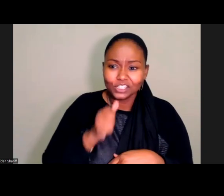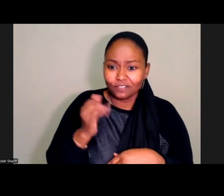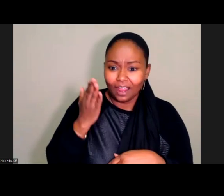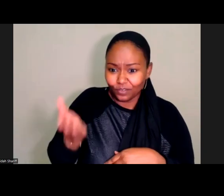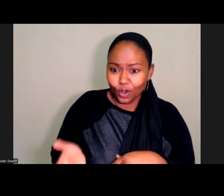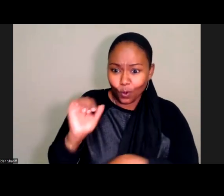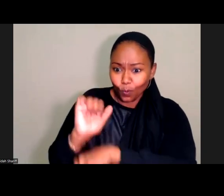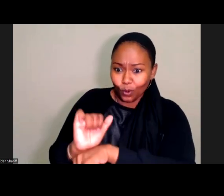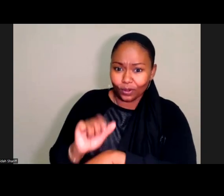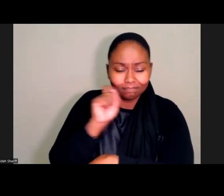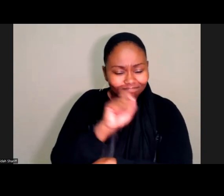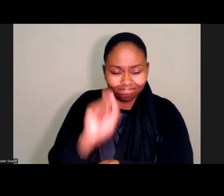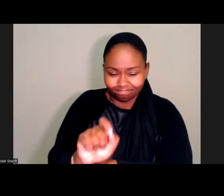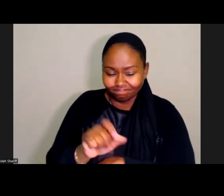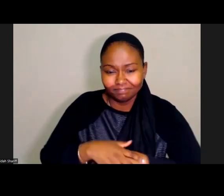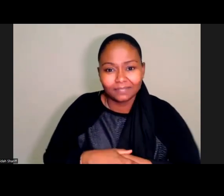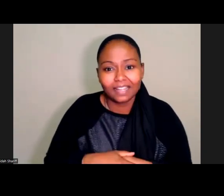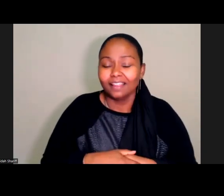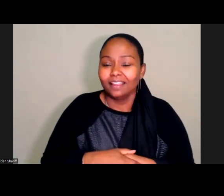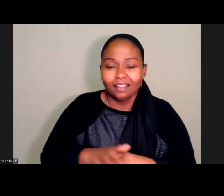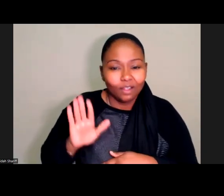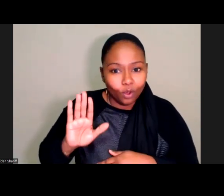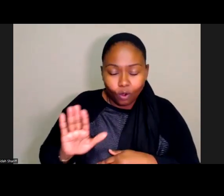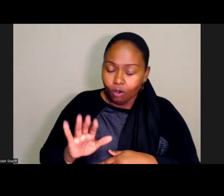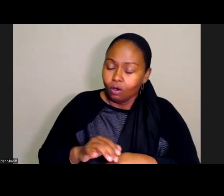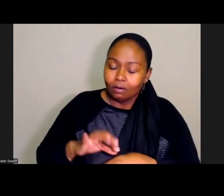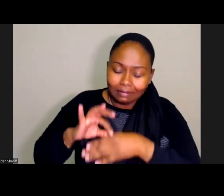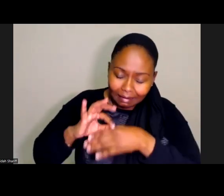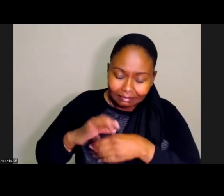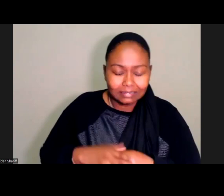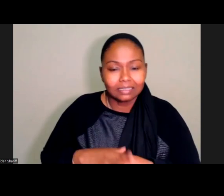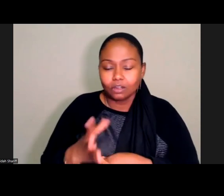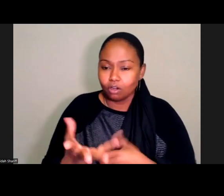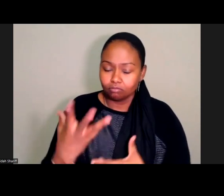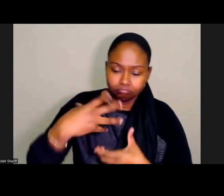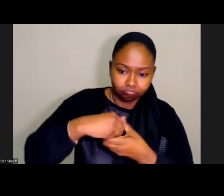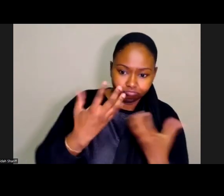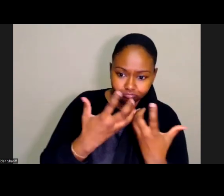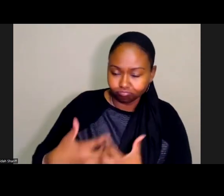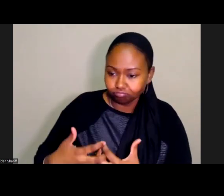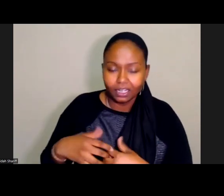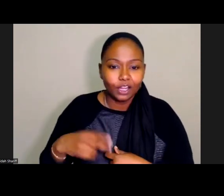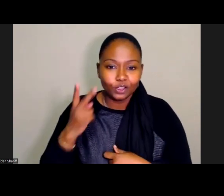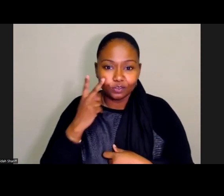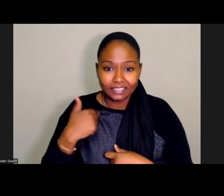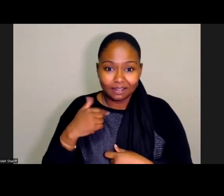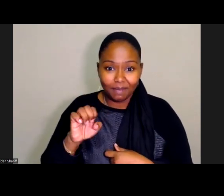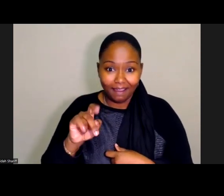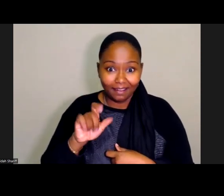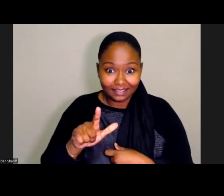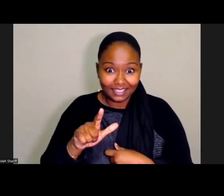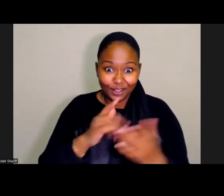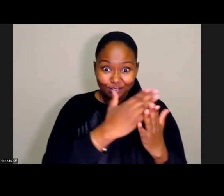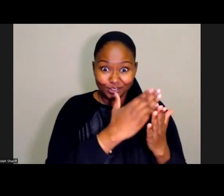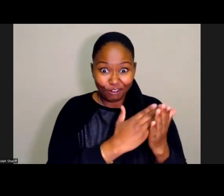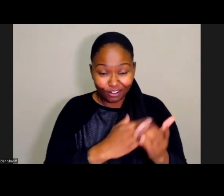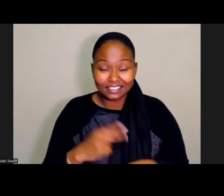Period. Full stop. The content, the collaboration, the fact that it looks so good. You guys have seen my Excel charts. It